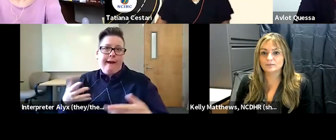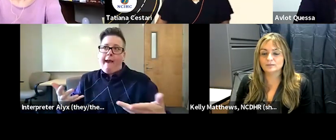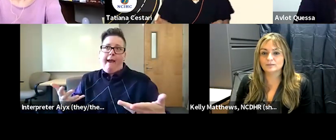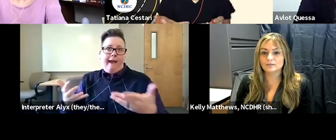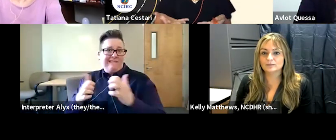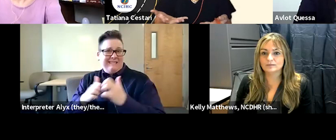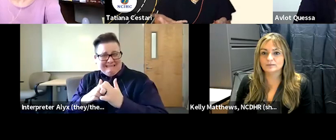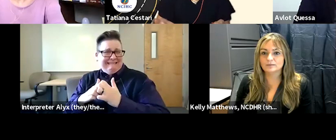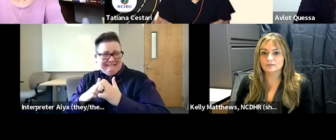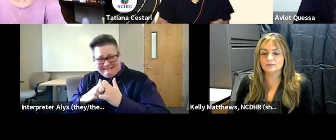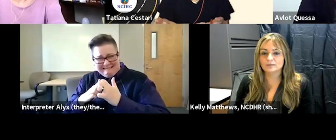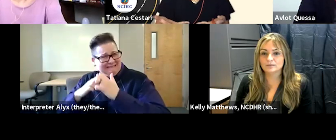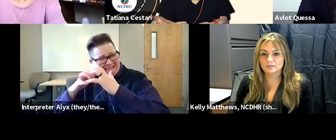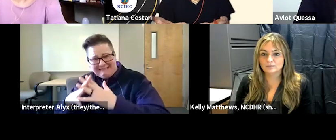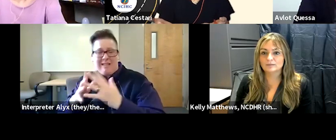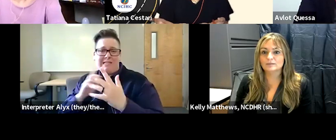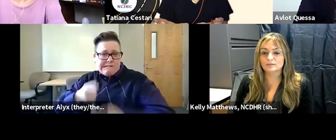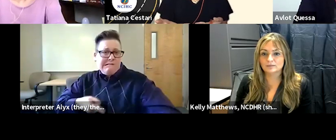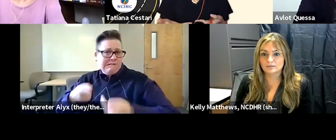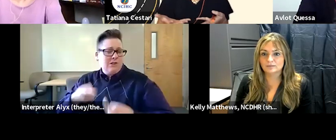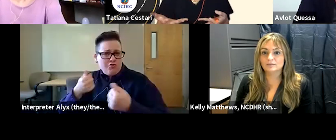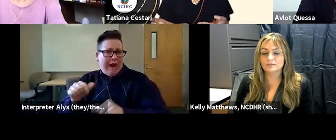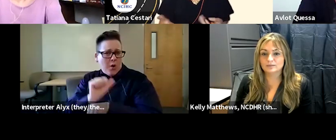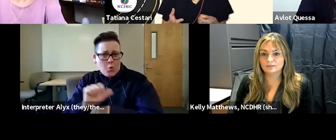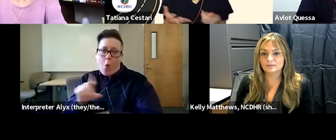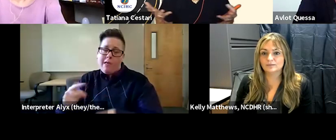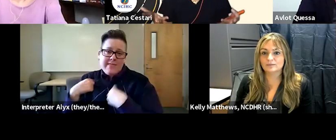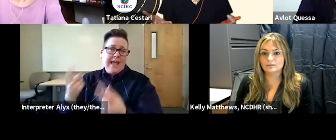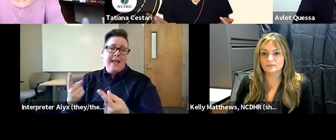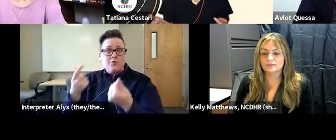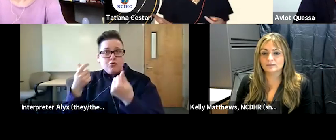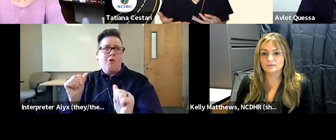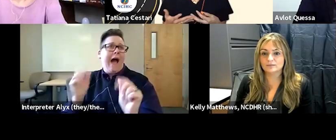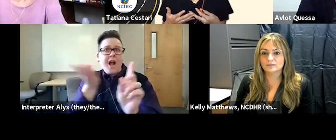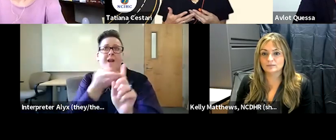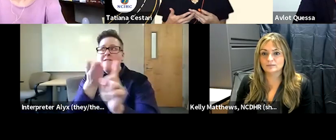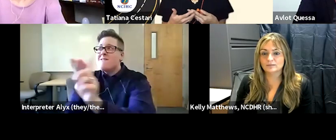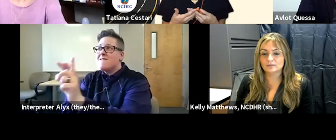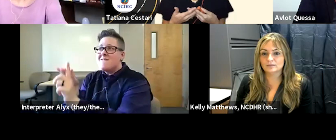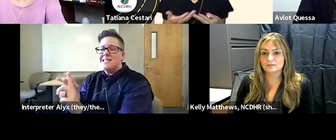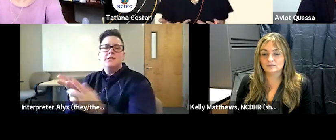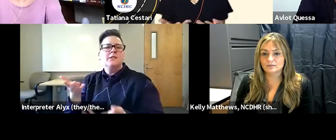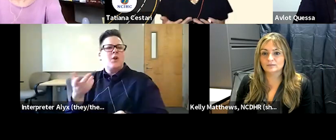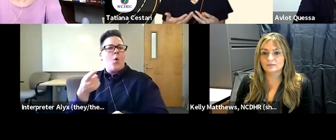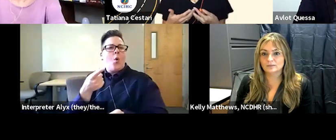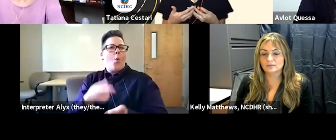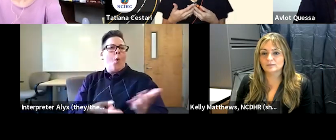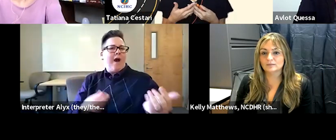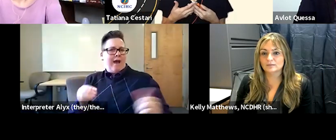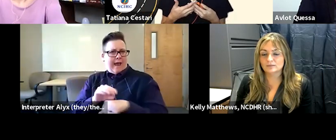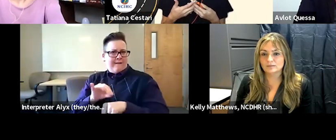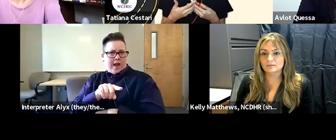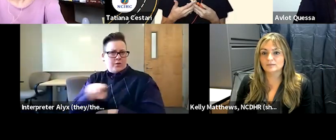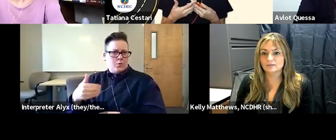you know they're just starting to work on this or they have been trying to convince people what would you tell them uh